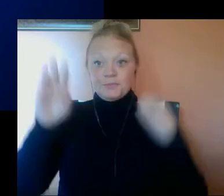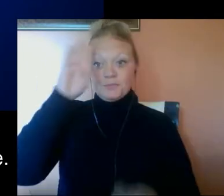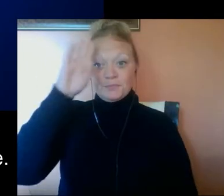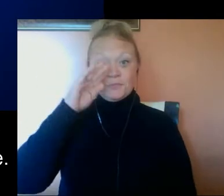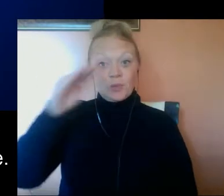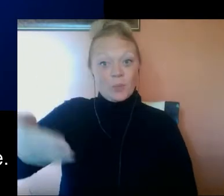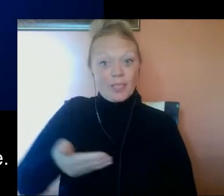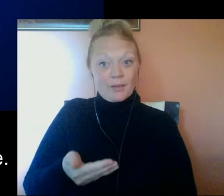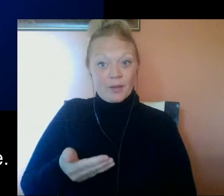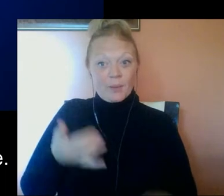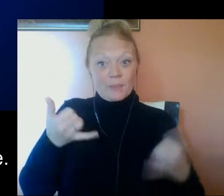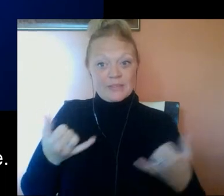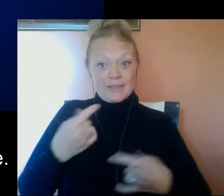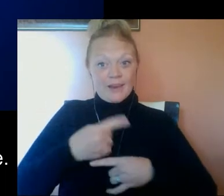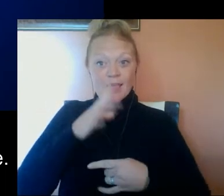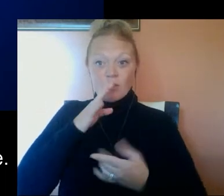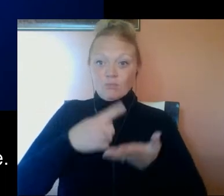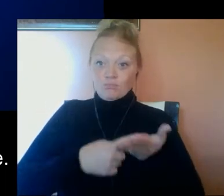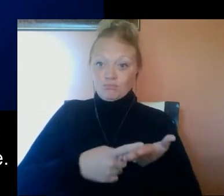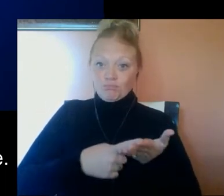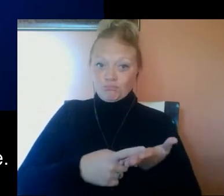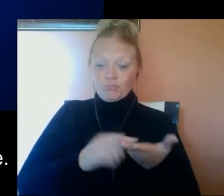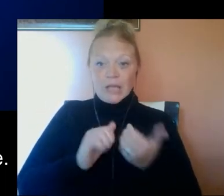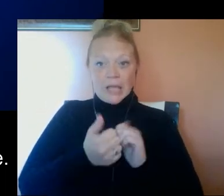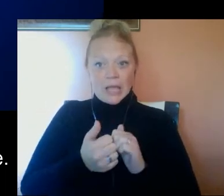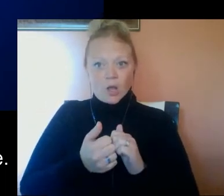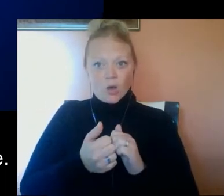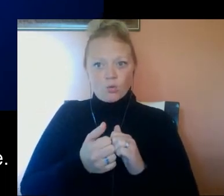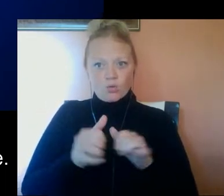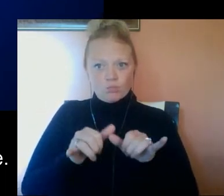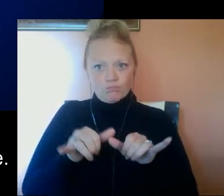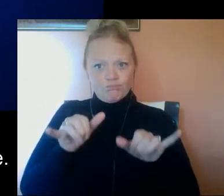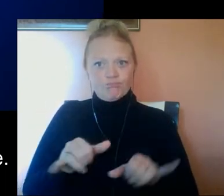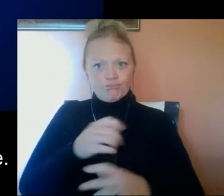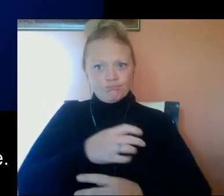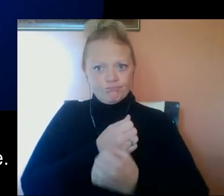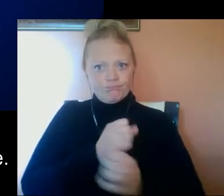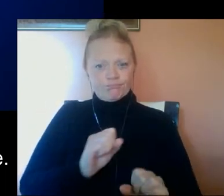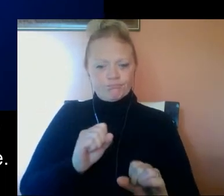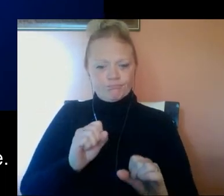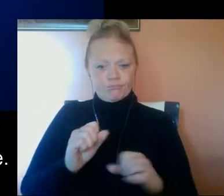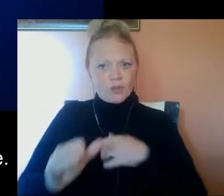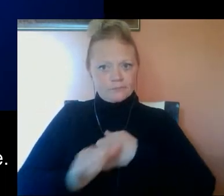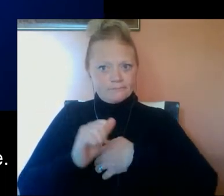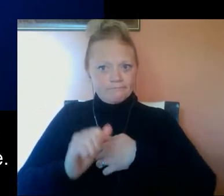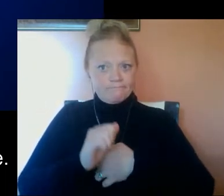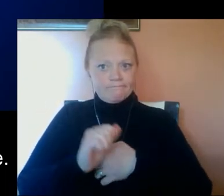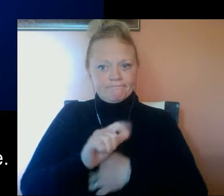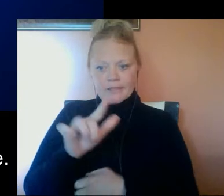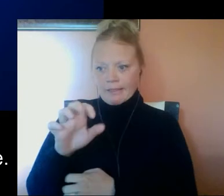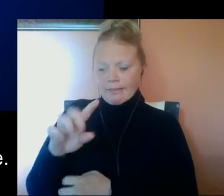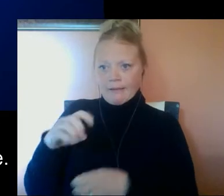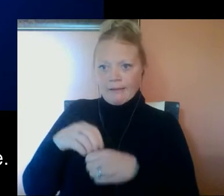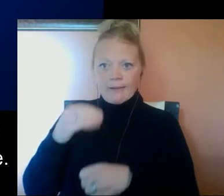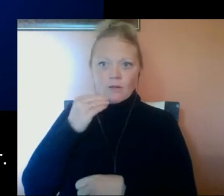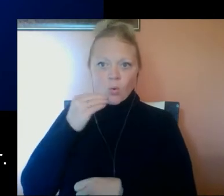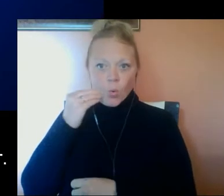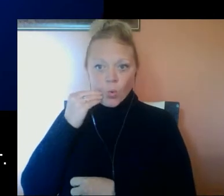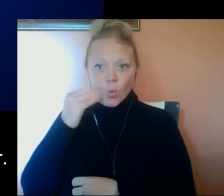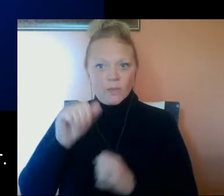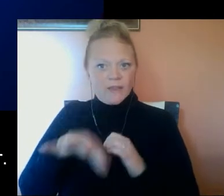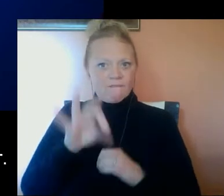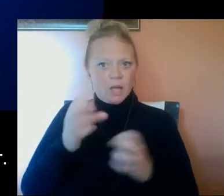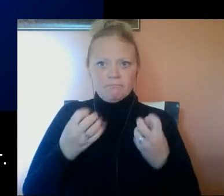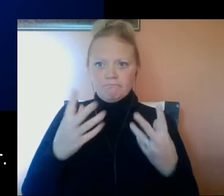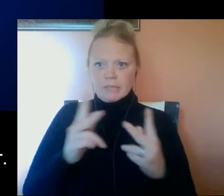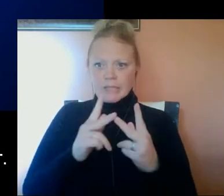Hello and welcome! Today we will be talking about how to stay safe from lead hazards in and around your home. Lead